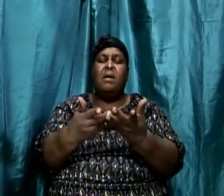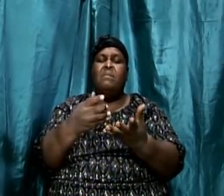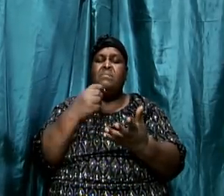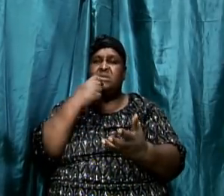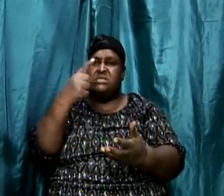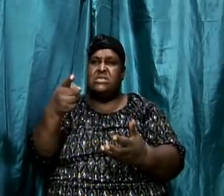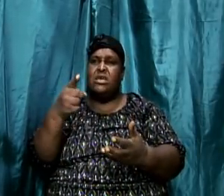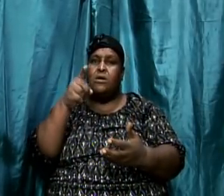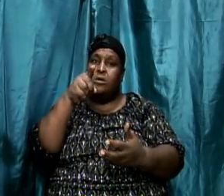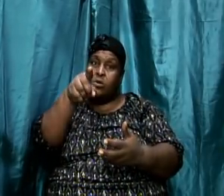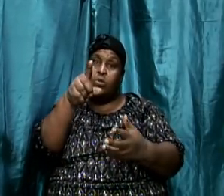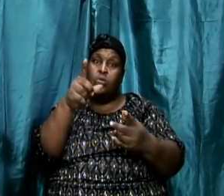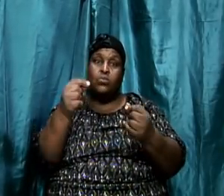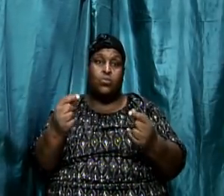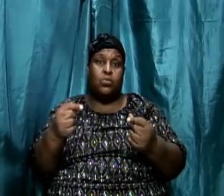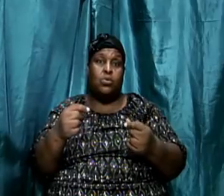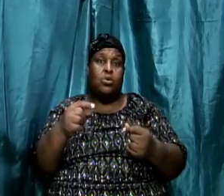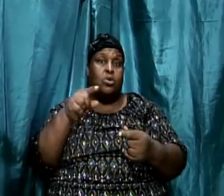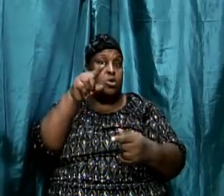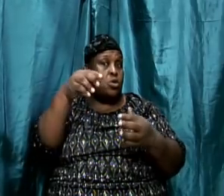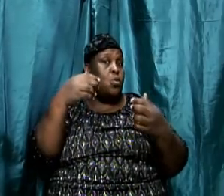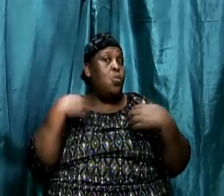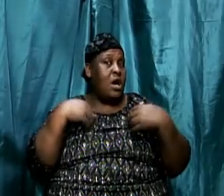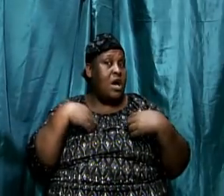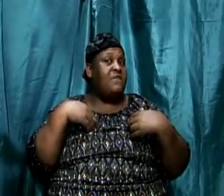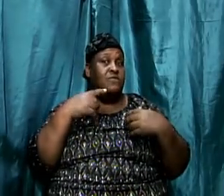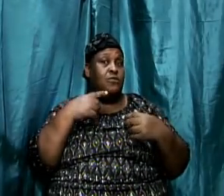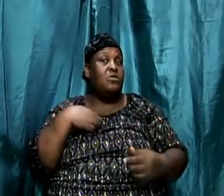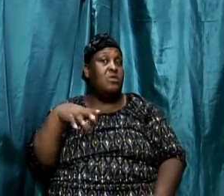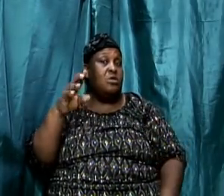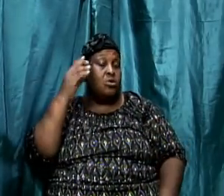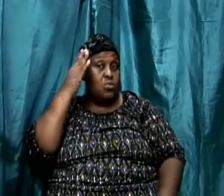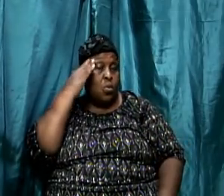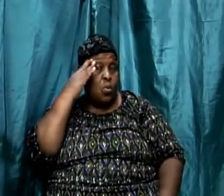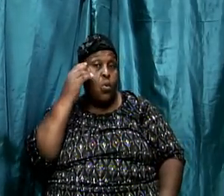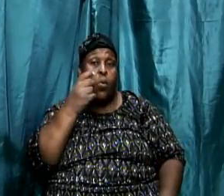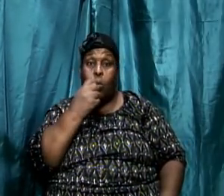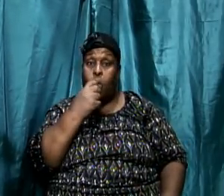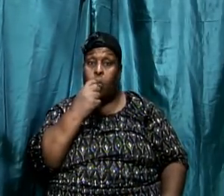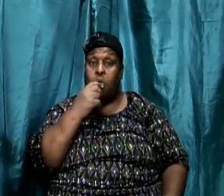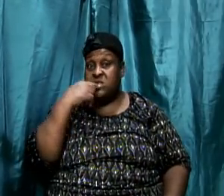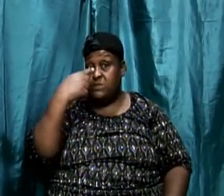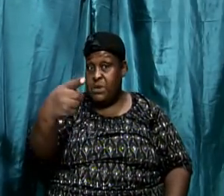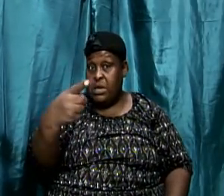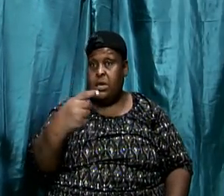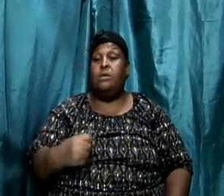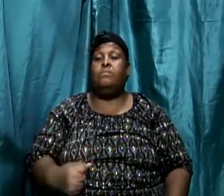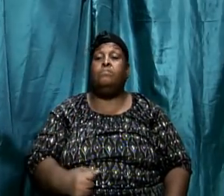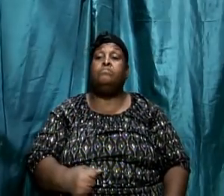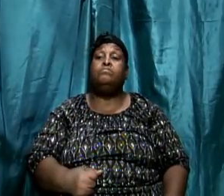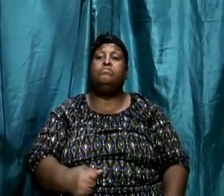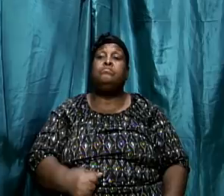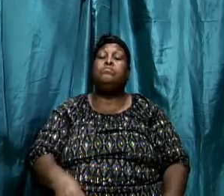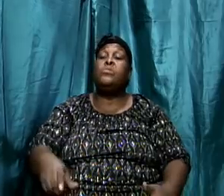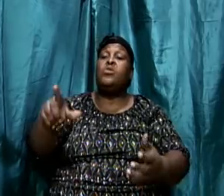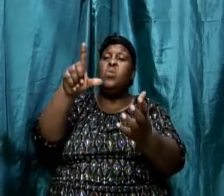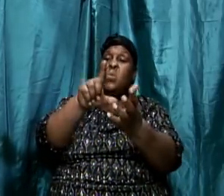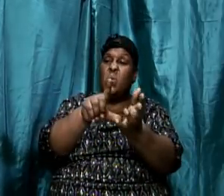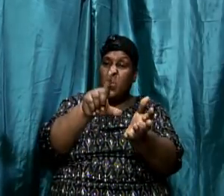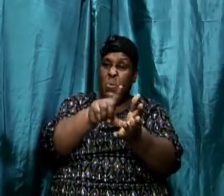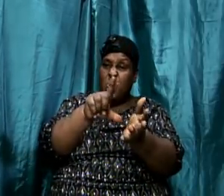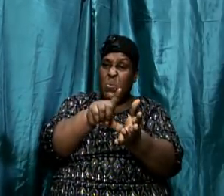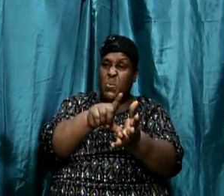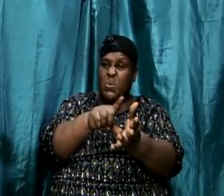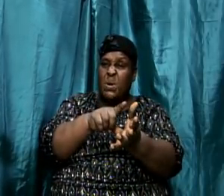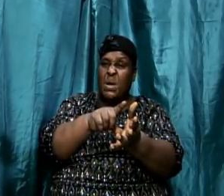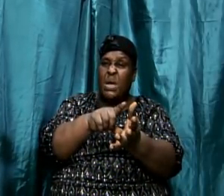you have to find out who was talking, what was being said, amen. Luke assembled an account of Christ's